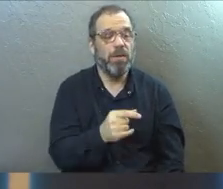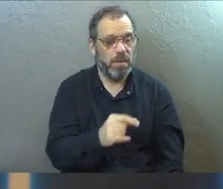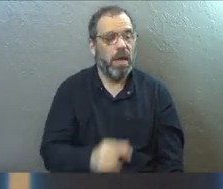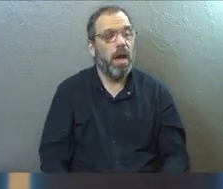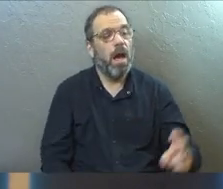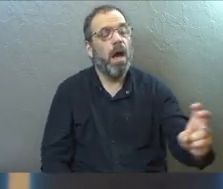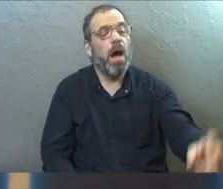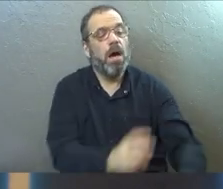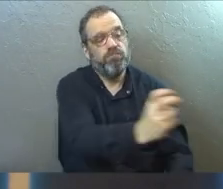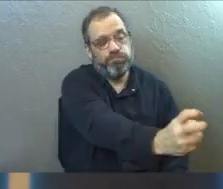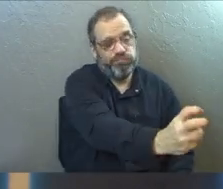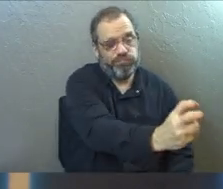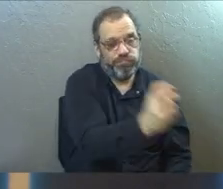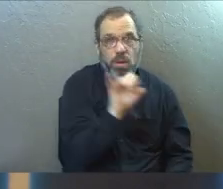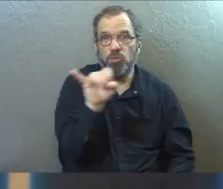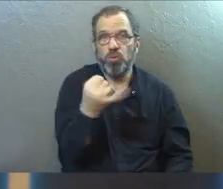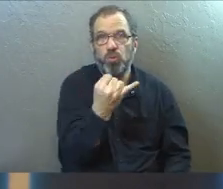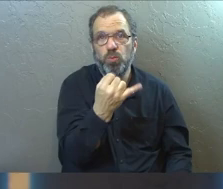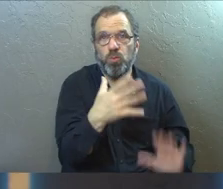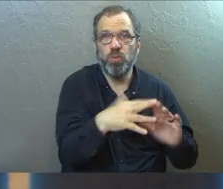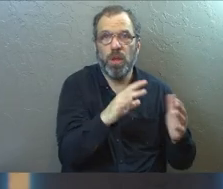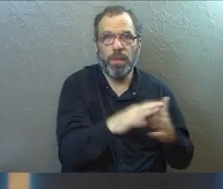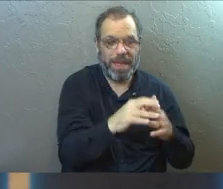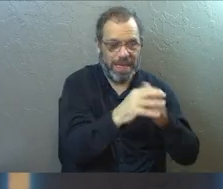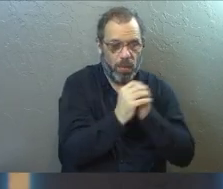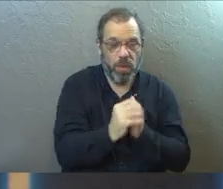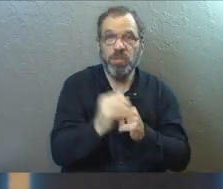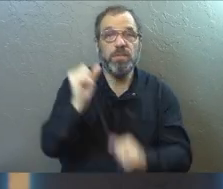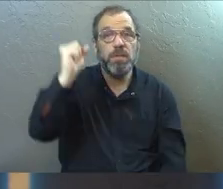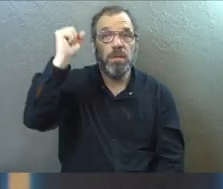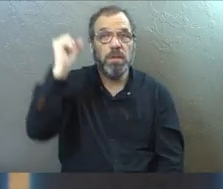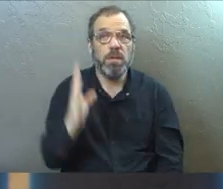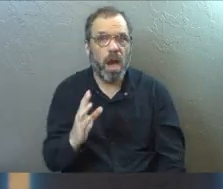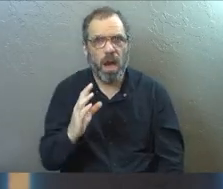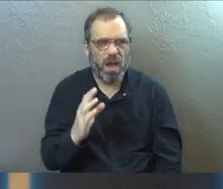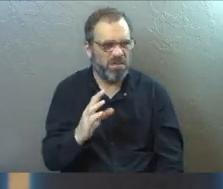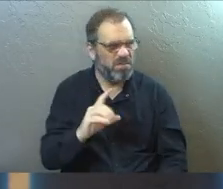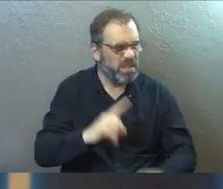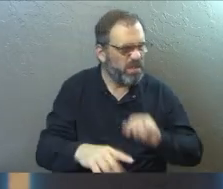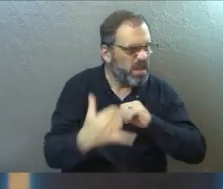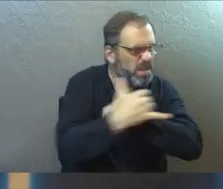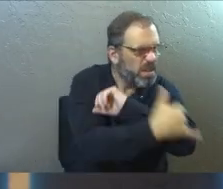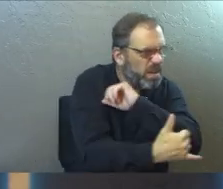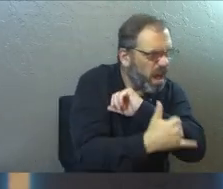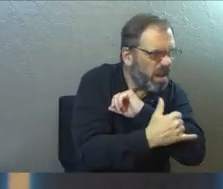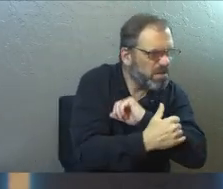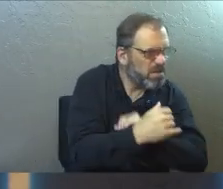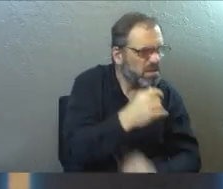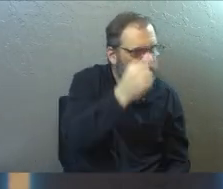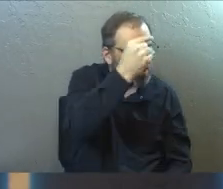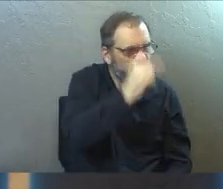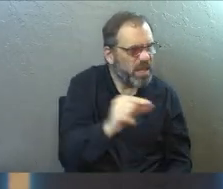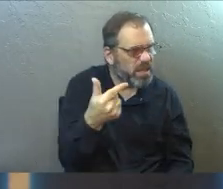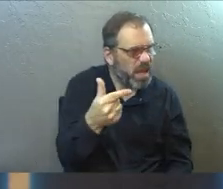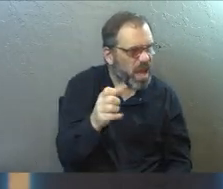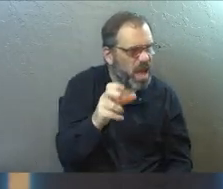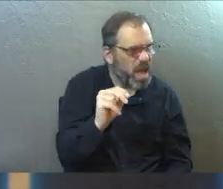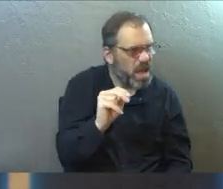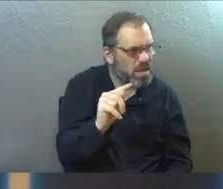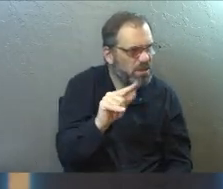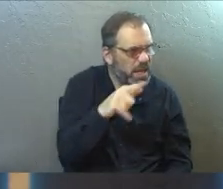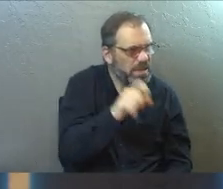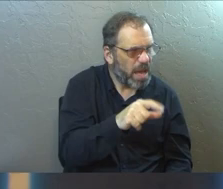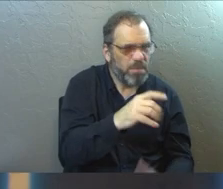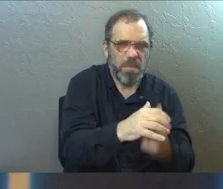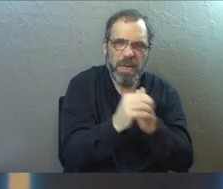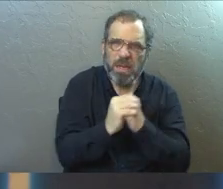up to Jerusalem because he's a worshiper of Yahweh. He's from a foreign country. He's a Gentile. But he's come up here